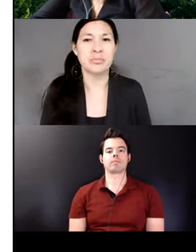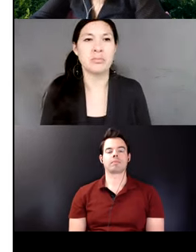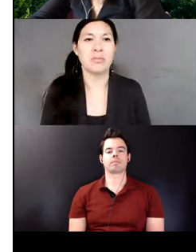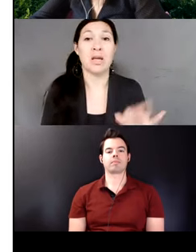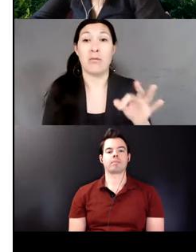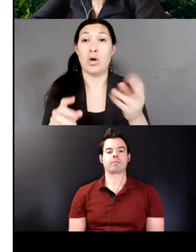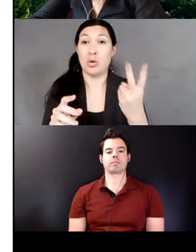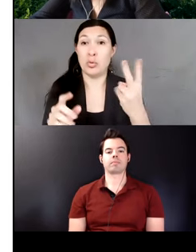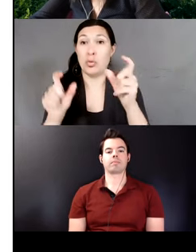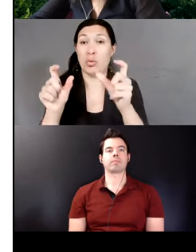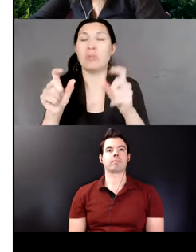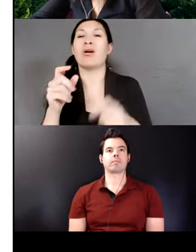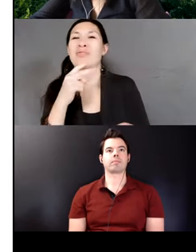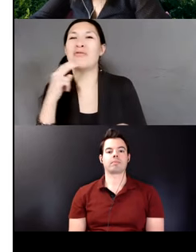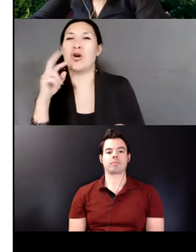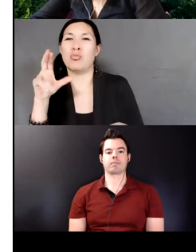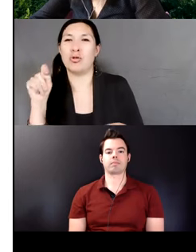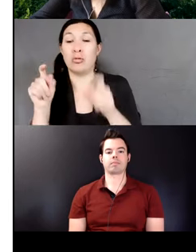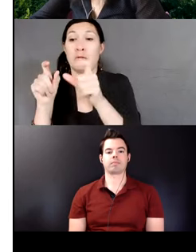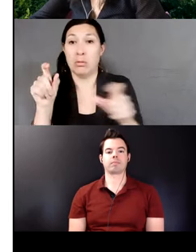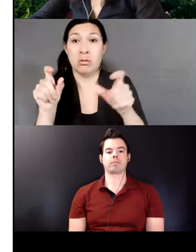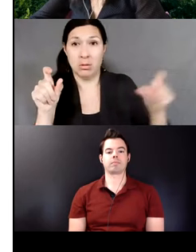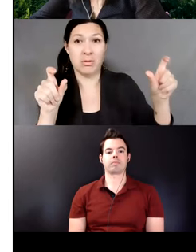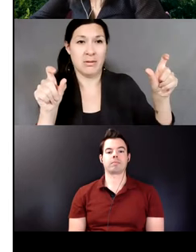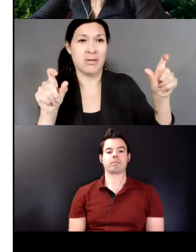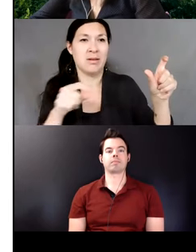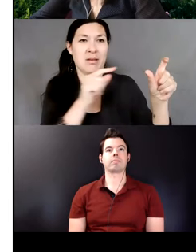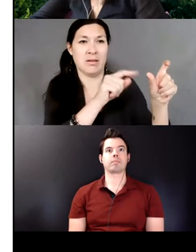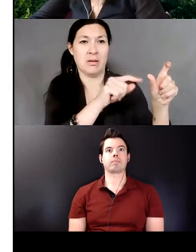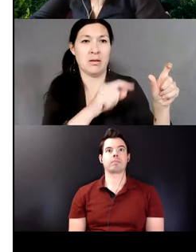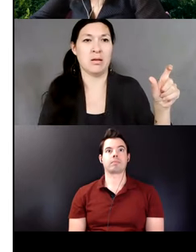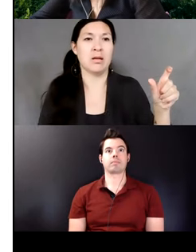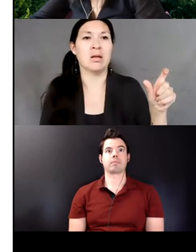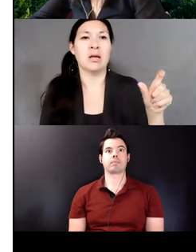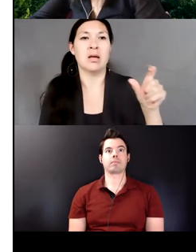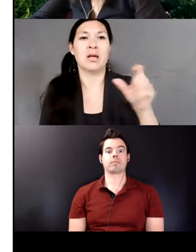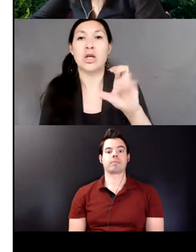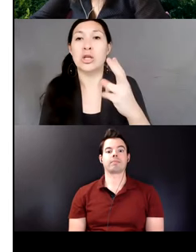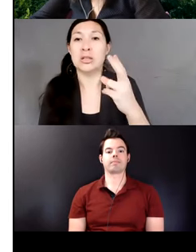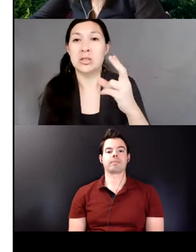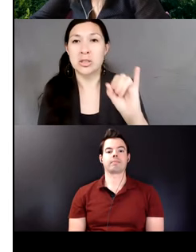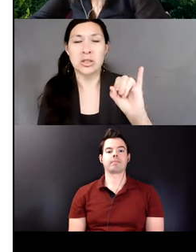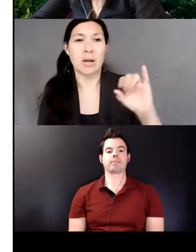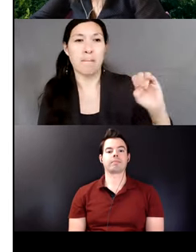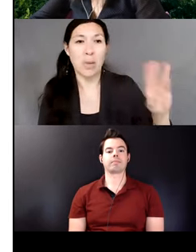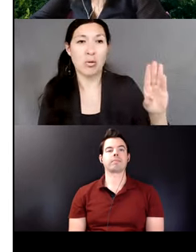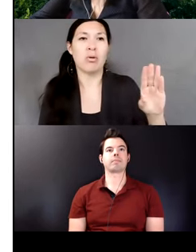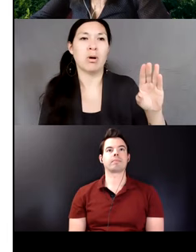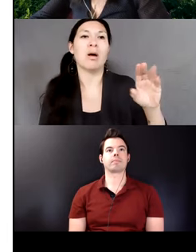to the verb root, mikuchimuni, as in three, and that means I went to feed someone else.